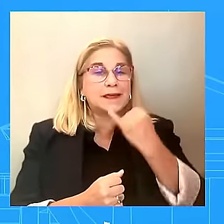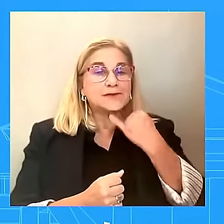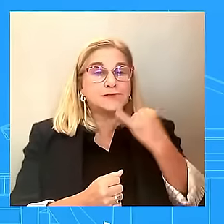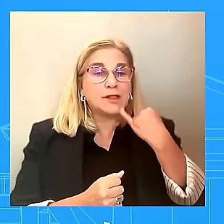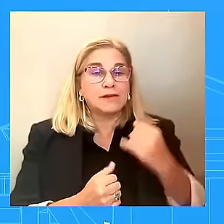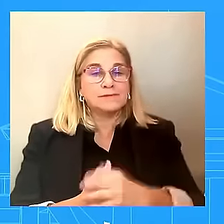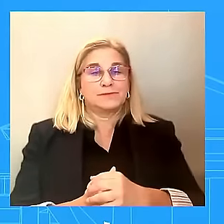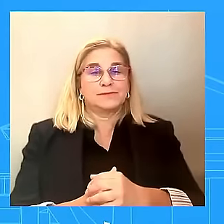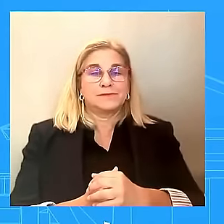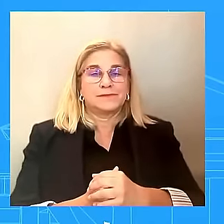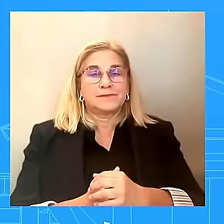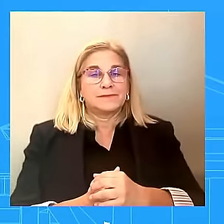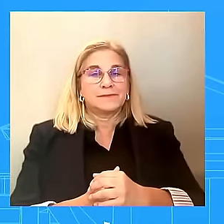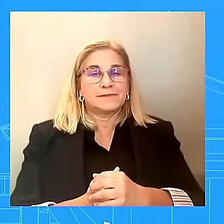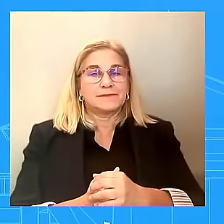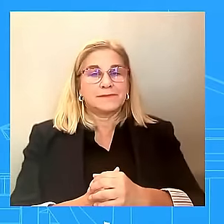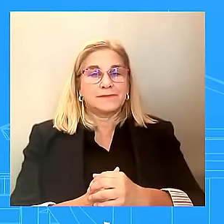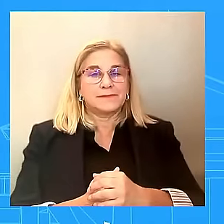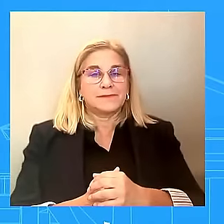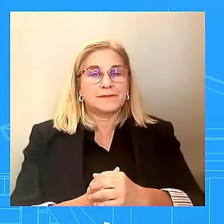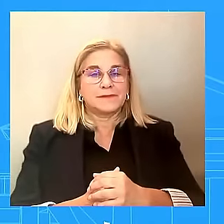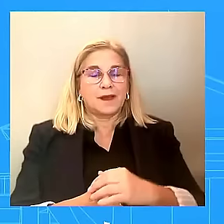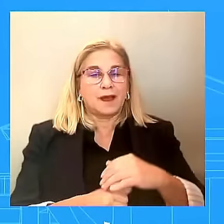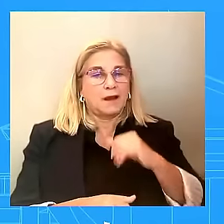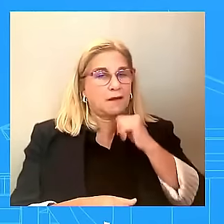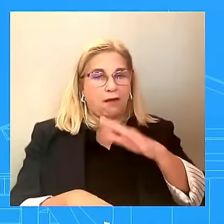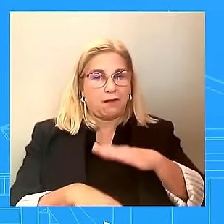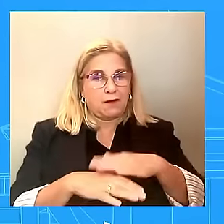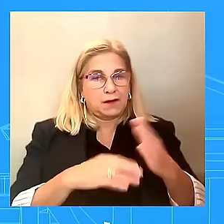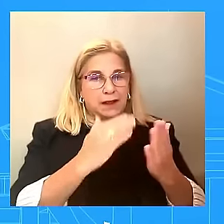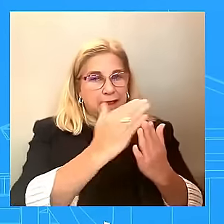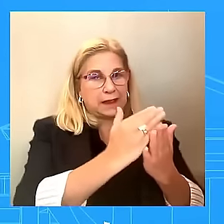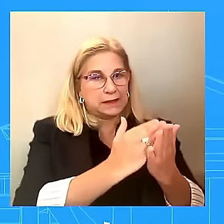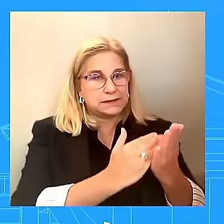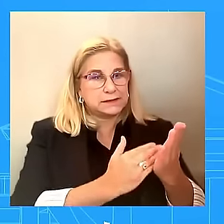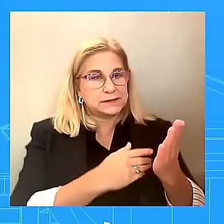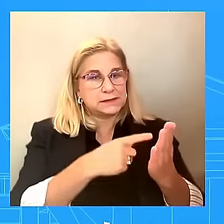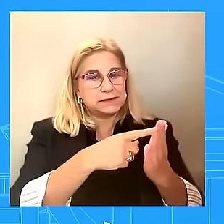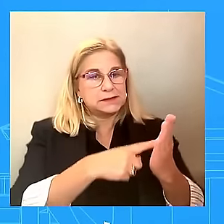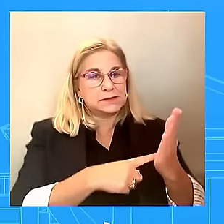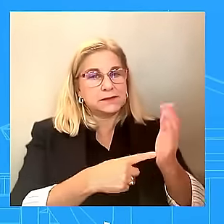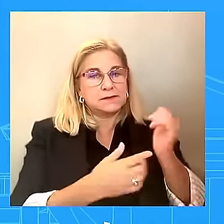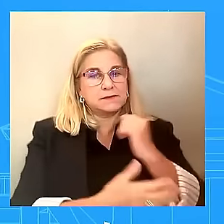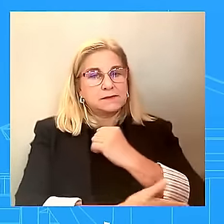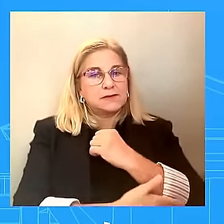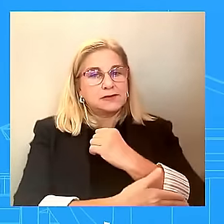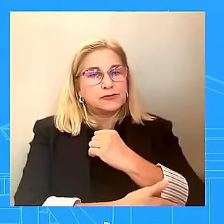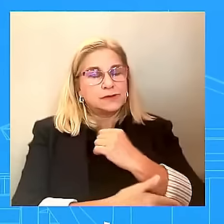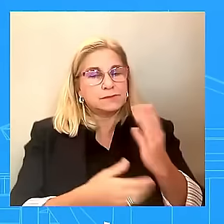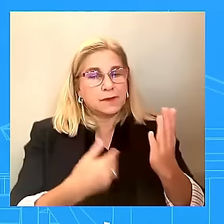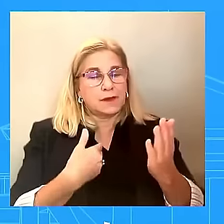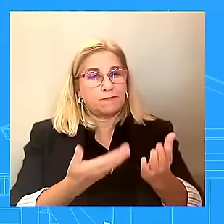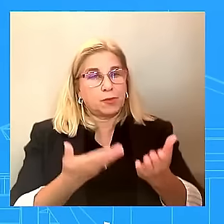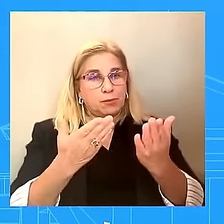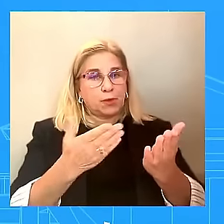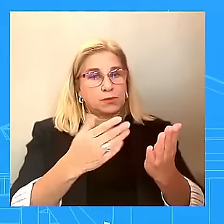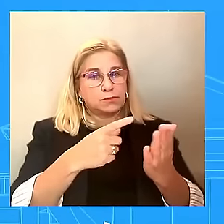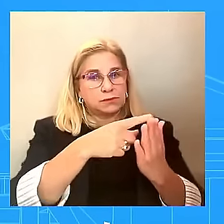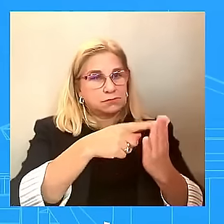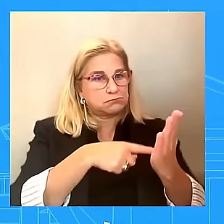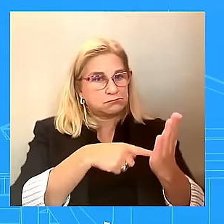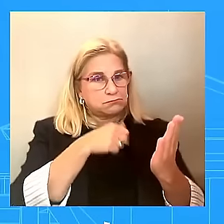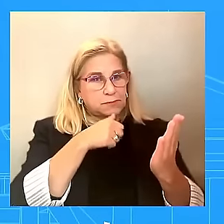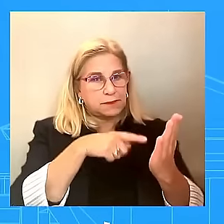that came up with the proposal or has agreed to it. You're right. It's a G7 plus key Middle East